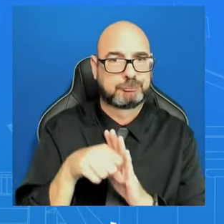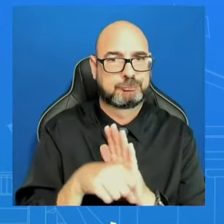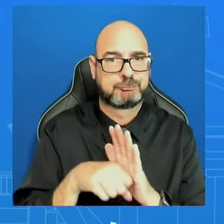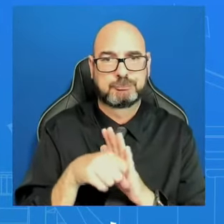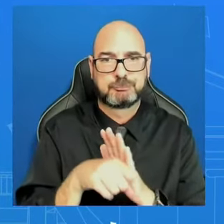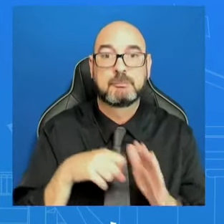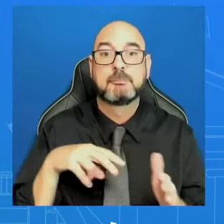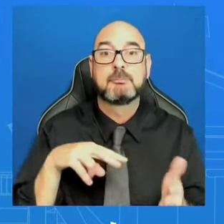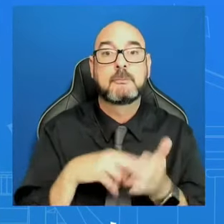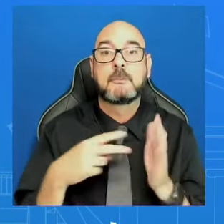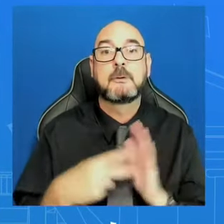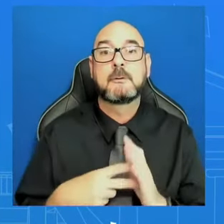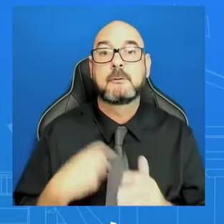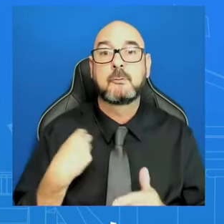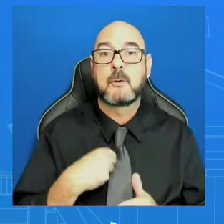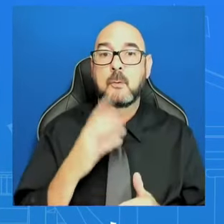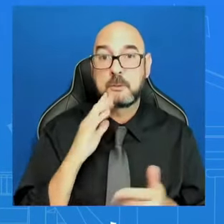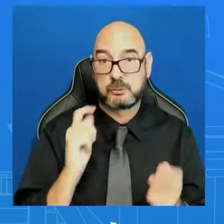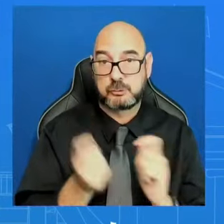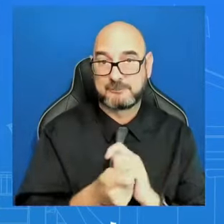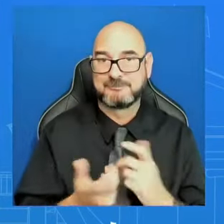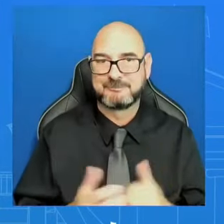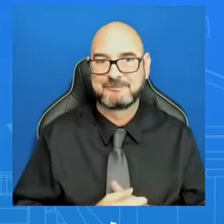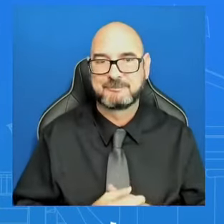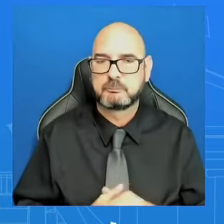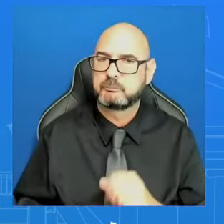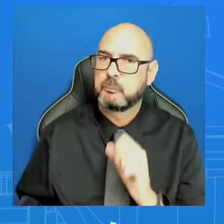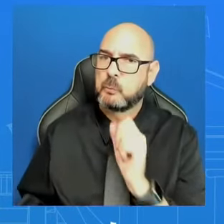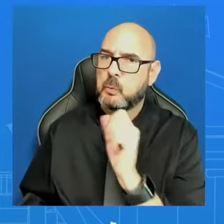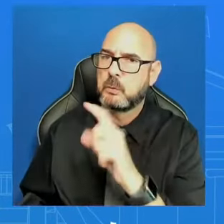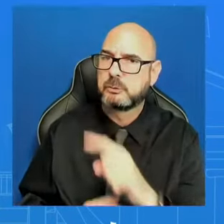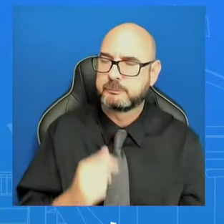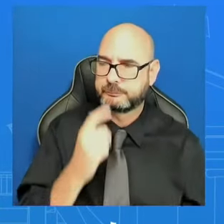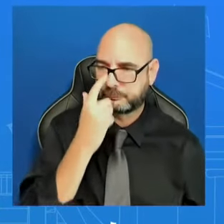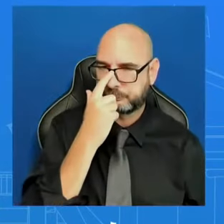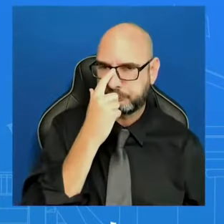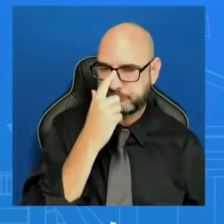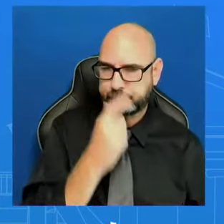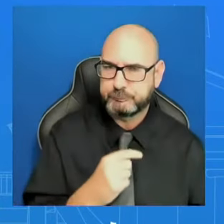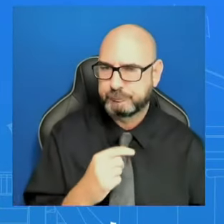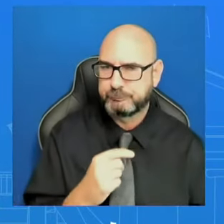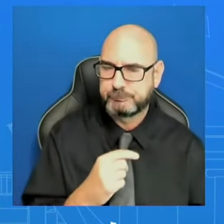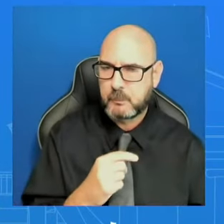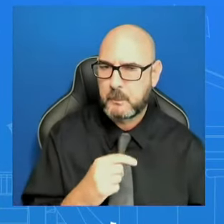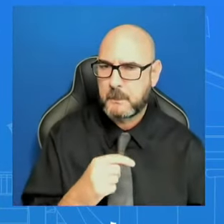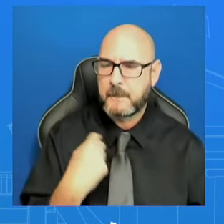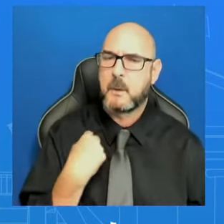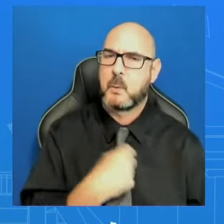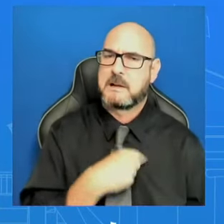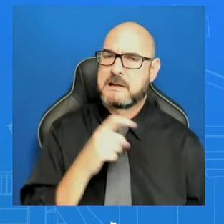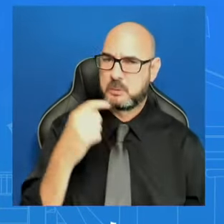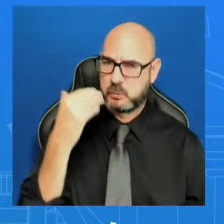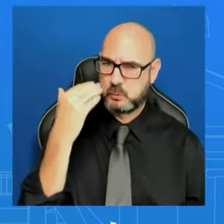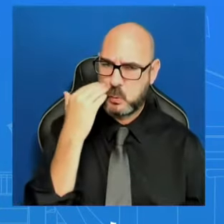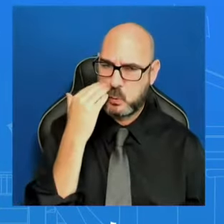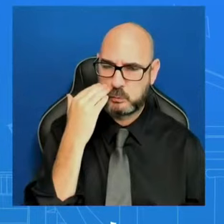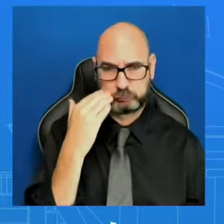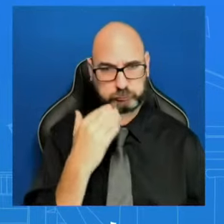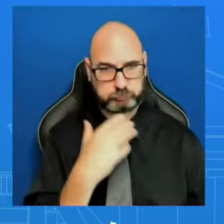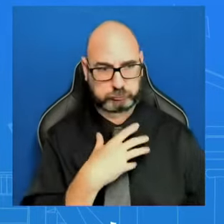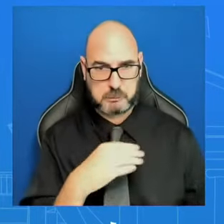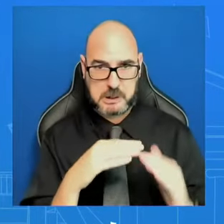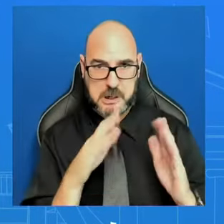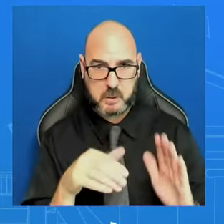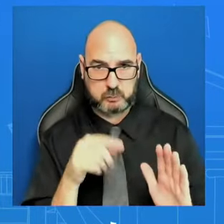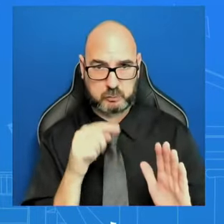I think what the world wants to understand is, is the White House warning that it may remove